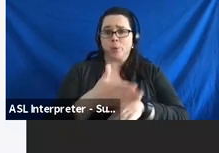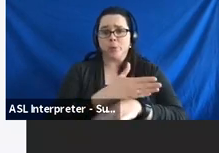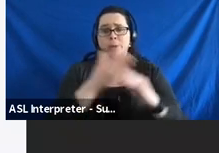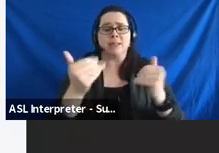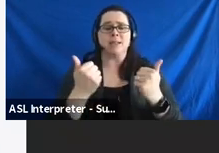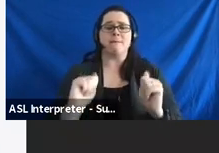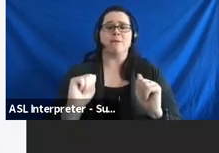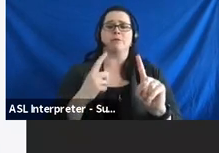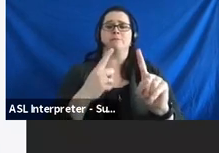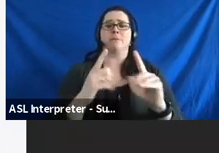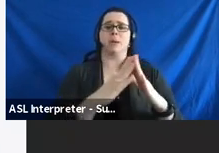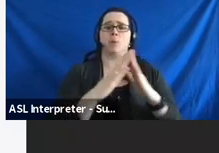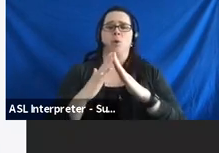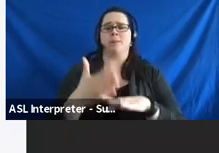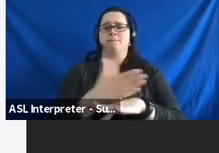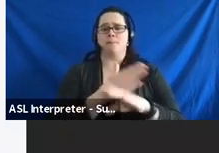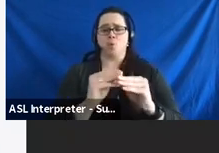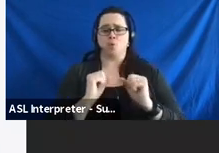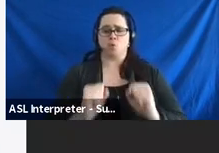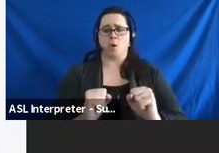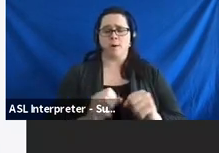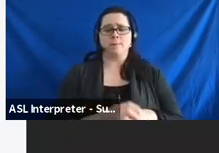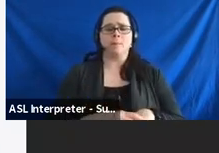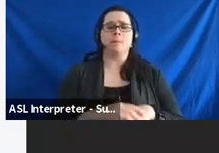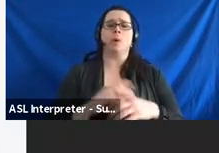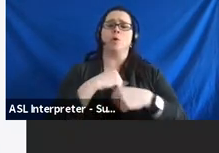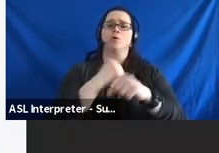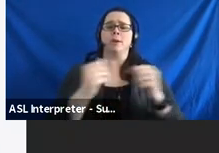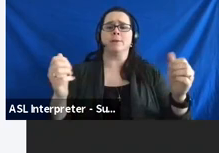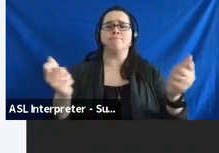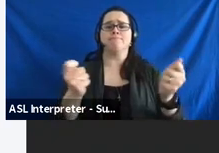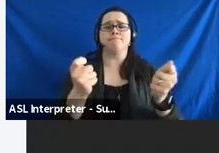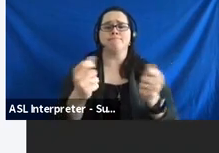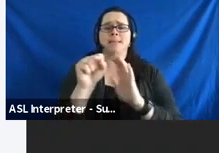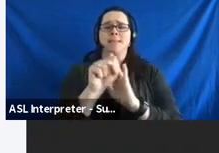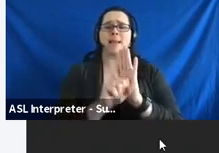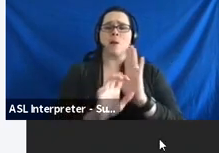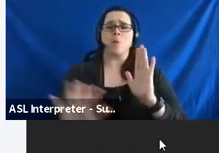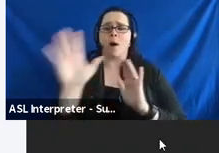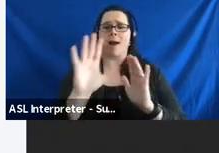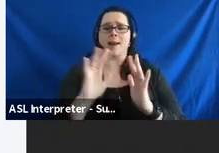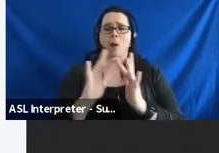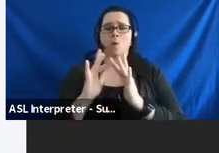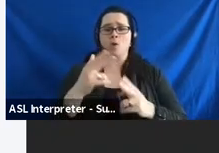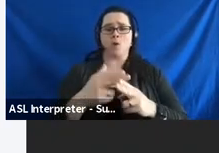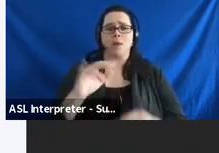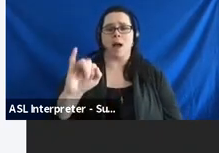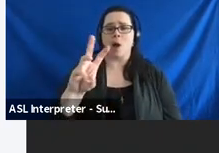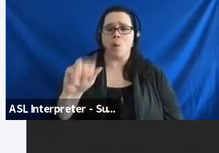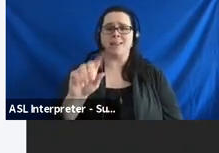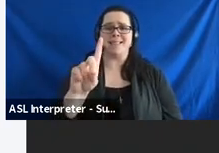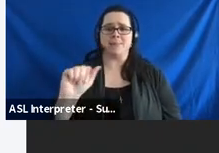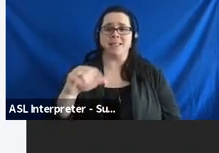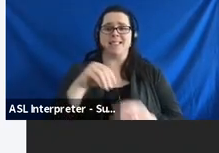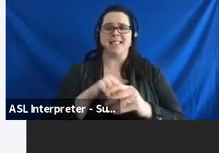efforts to make the community stronger. We created a statewide network of advocates that we call Iowans with disabilities in action to